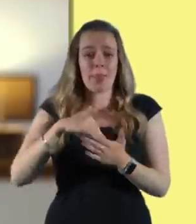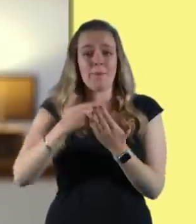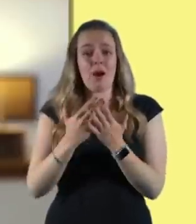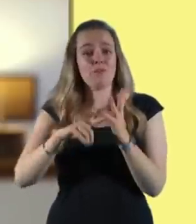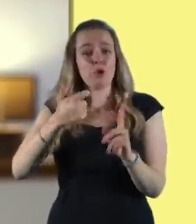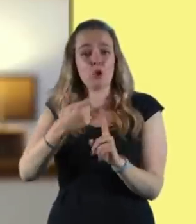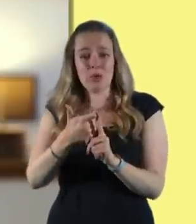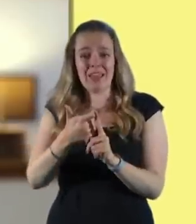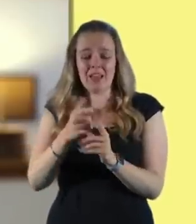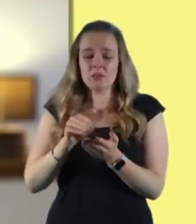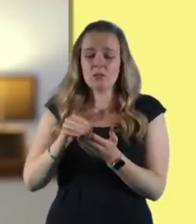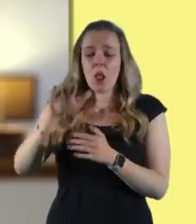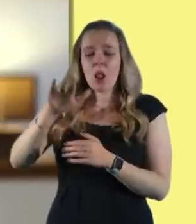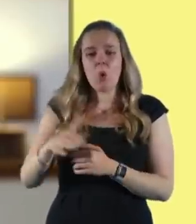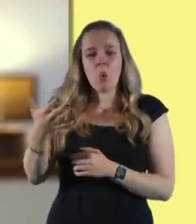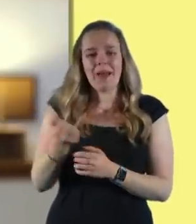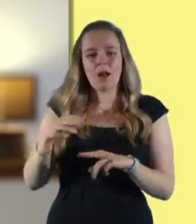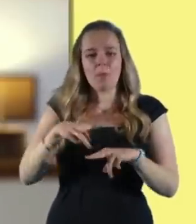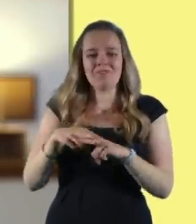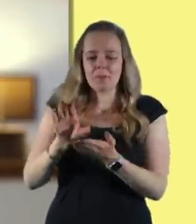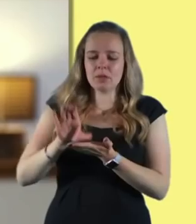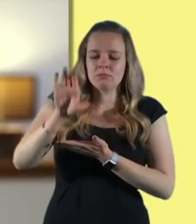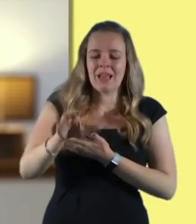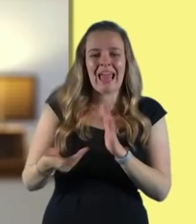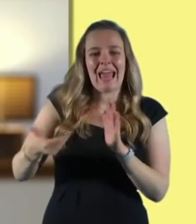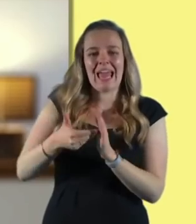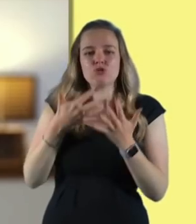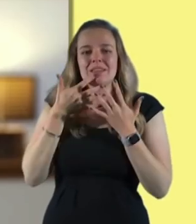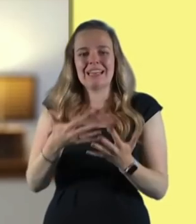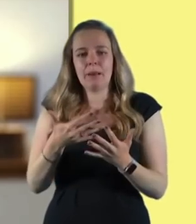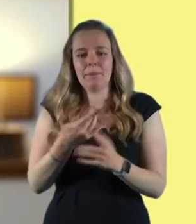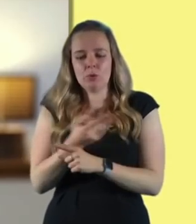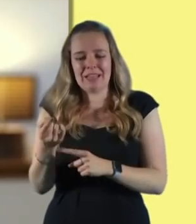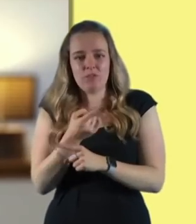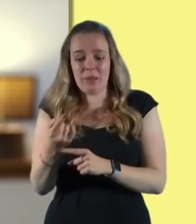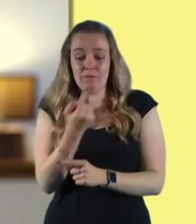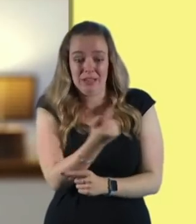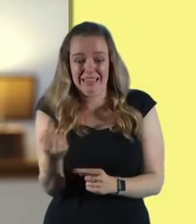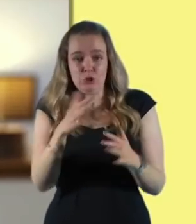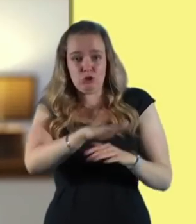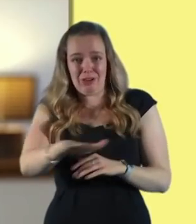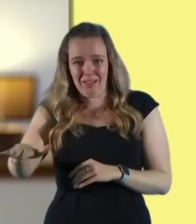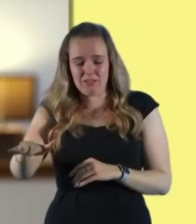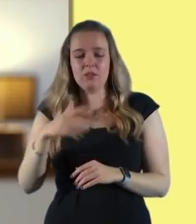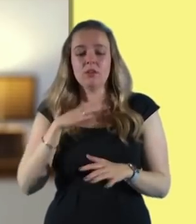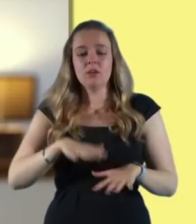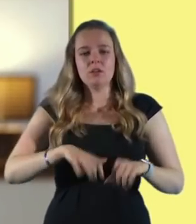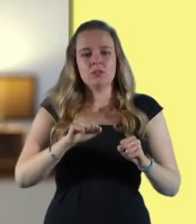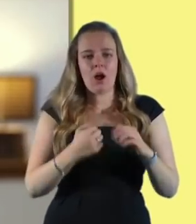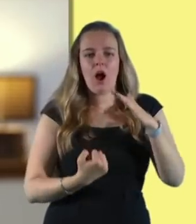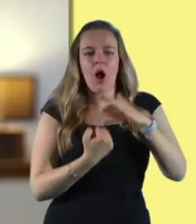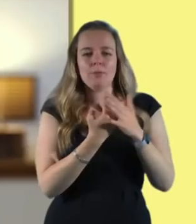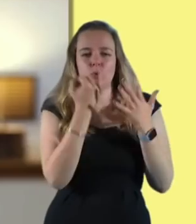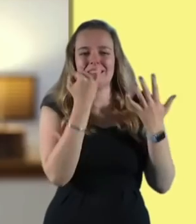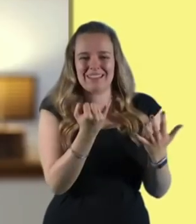give low income families an extra £10 a week for every child, initially for children up to age six and